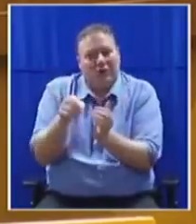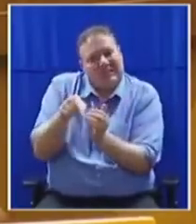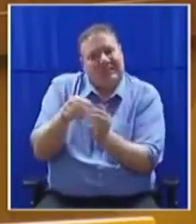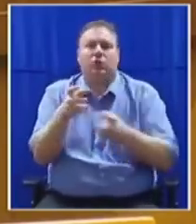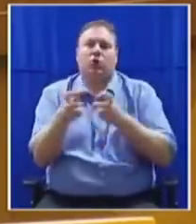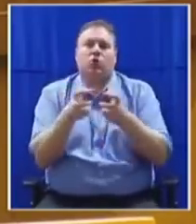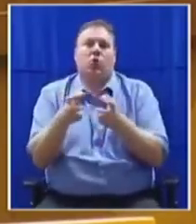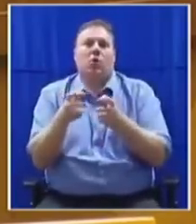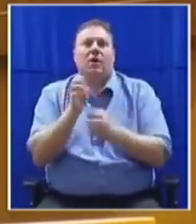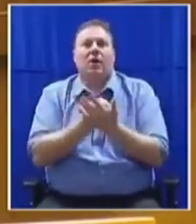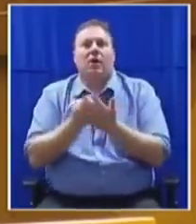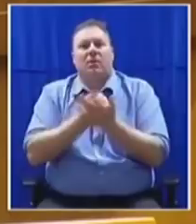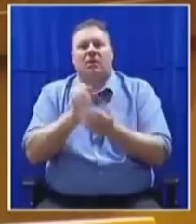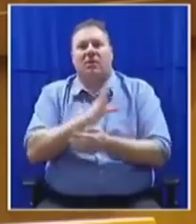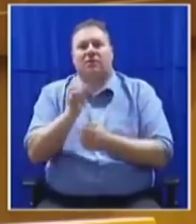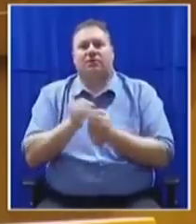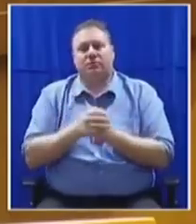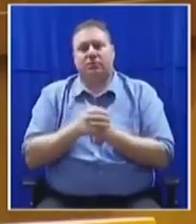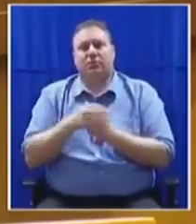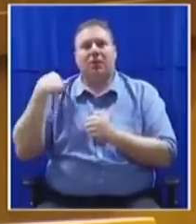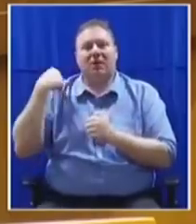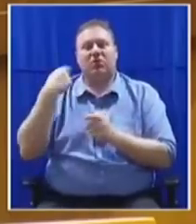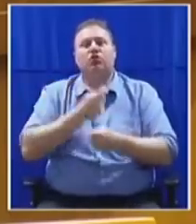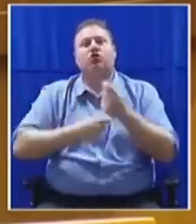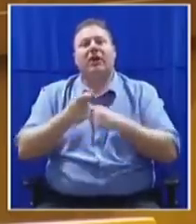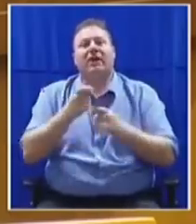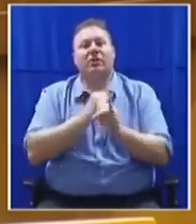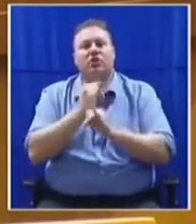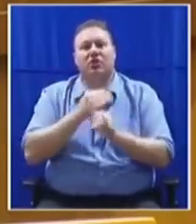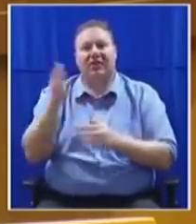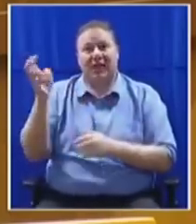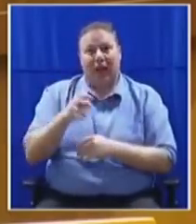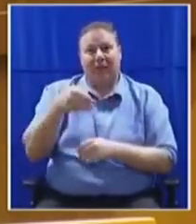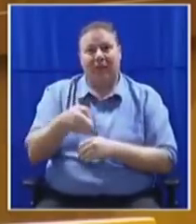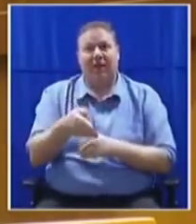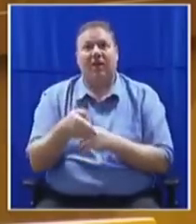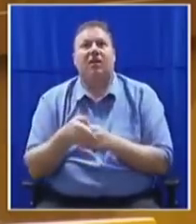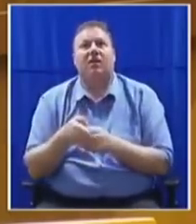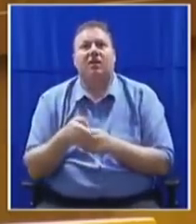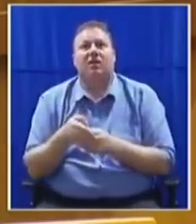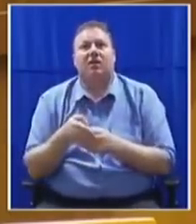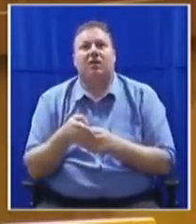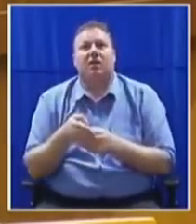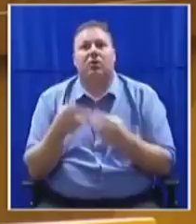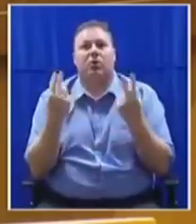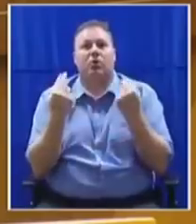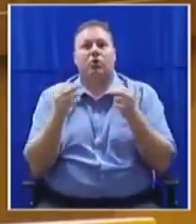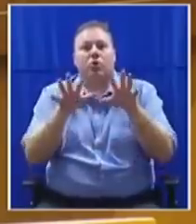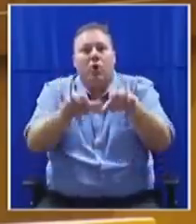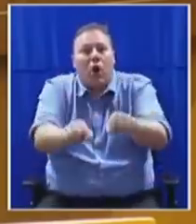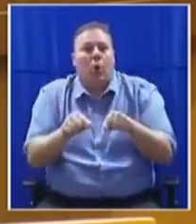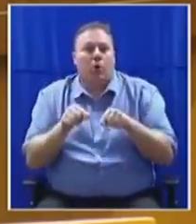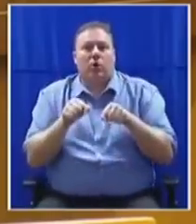of South Africa. So the Minister of Trade and Industry comes here to have some neo-colonial exuberance